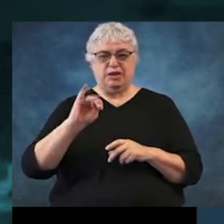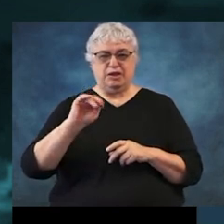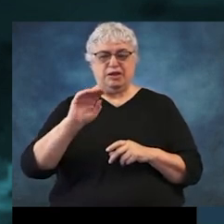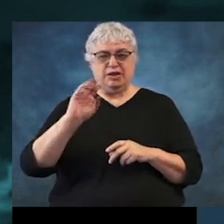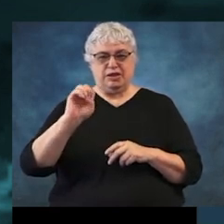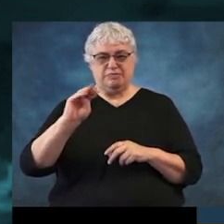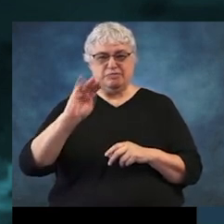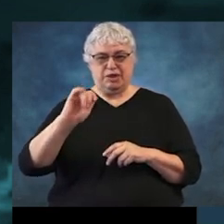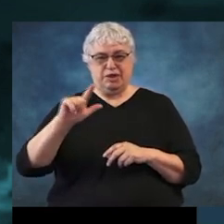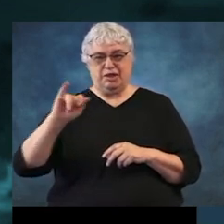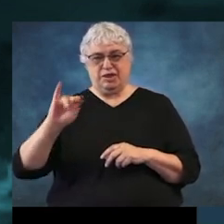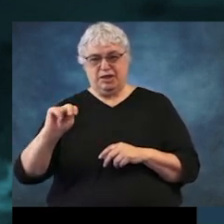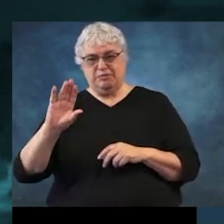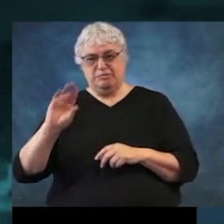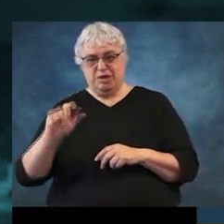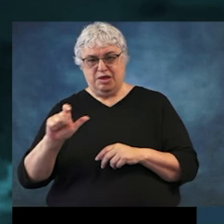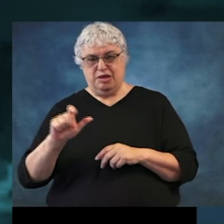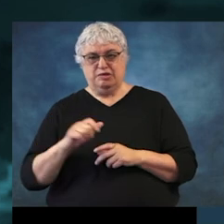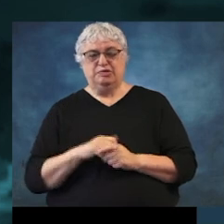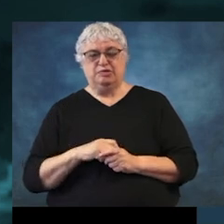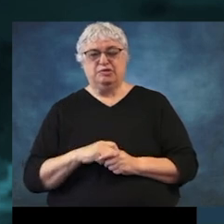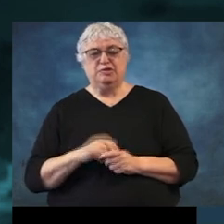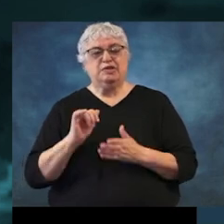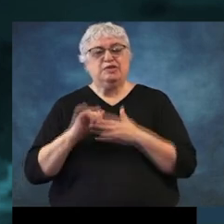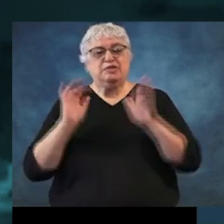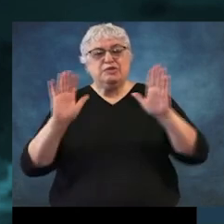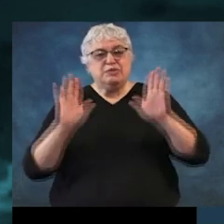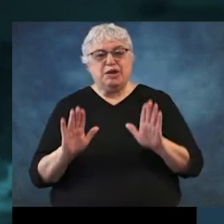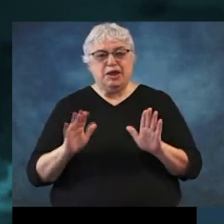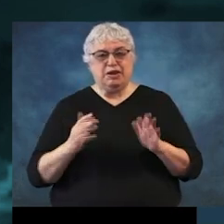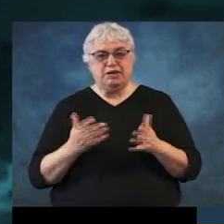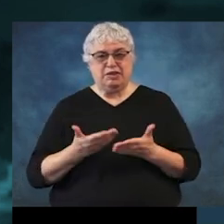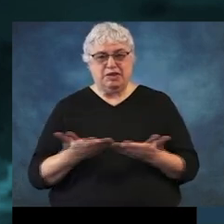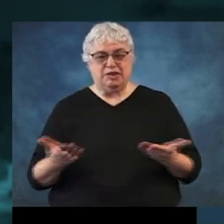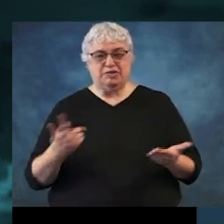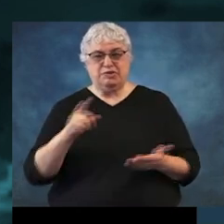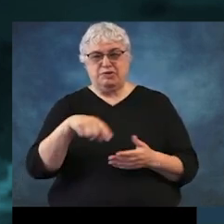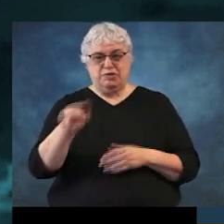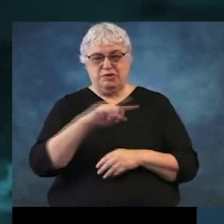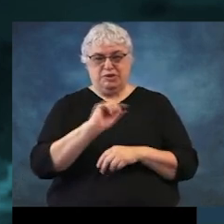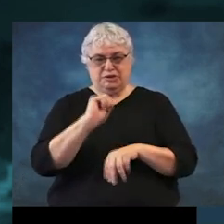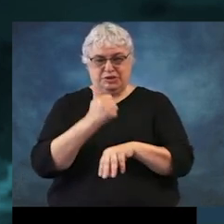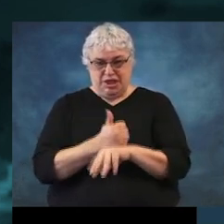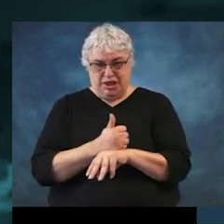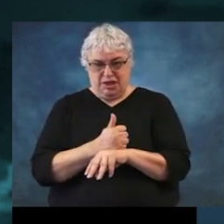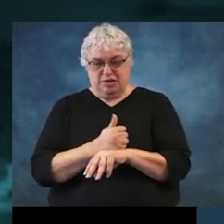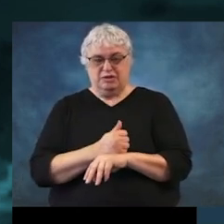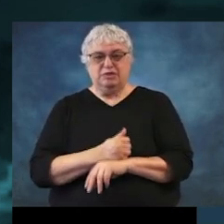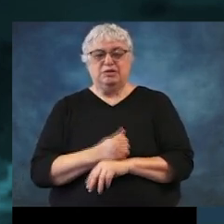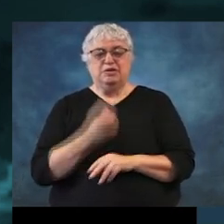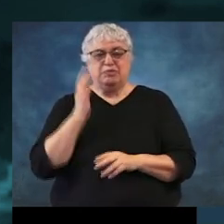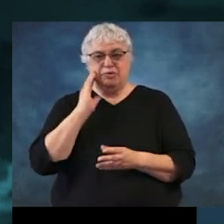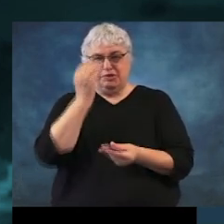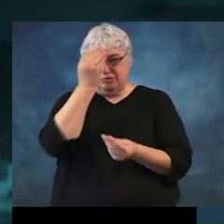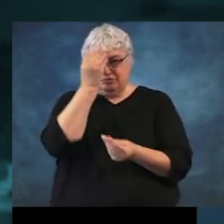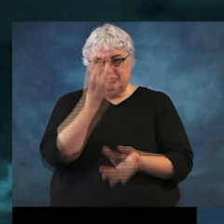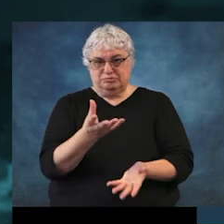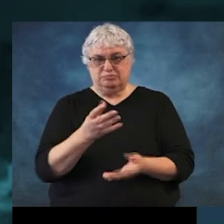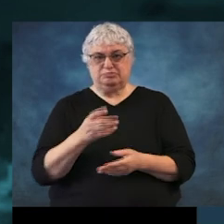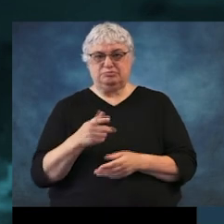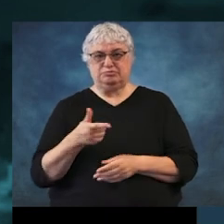an email. And this is great stuff because, you know, you set it and then it will tell you the